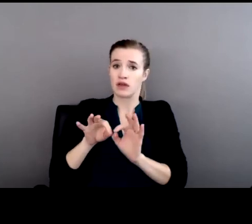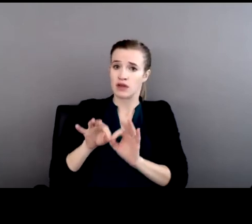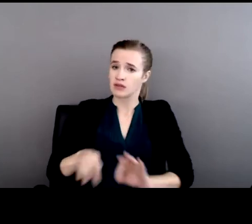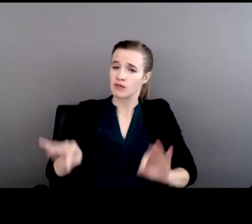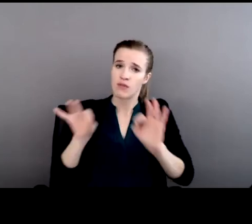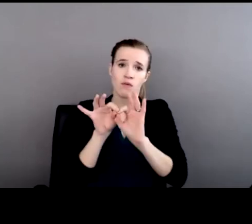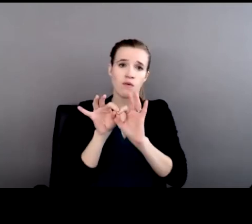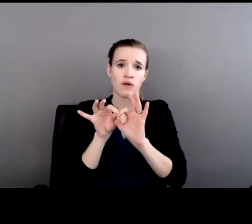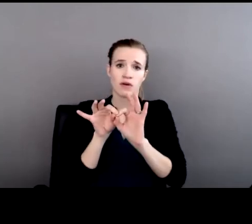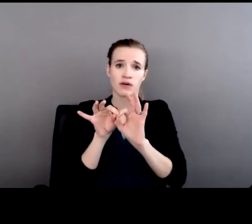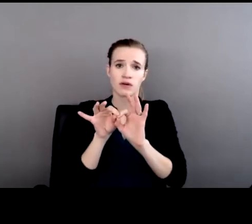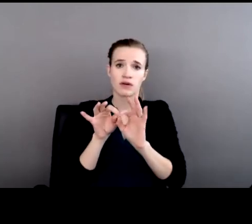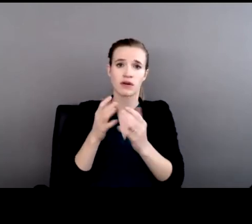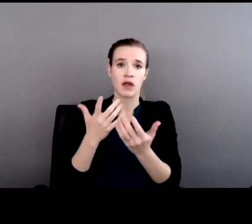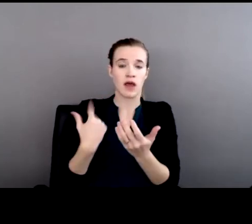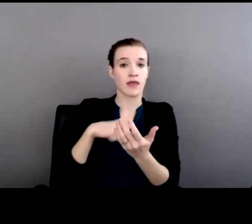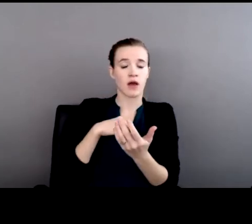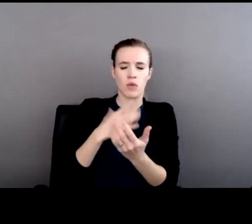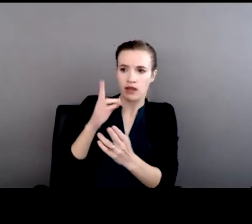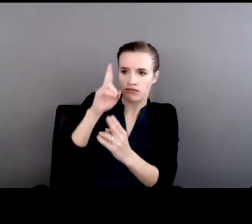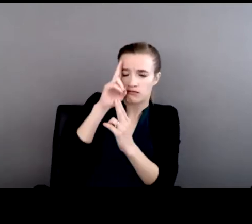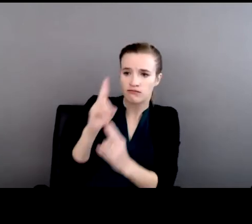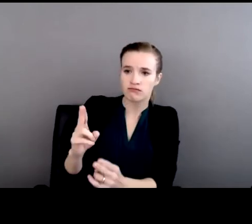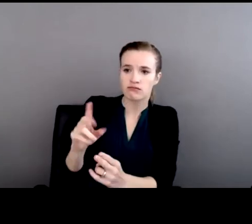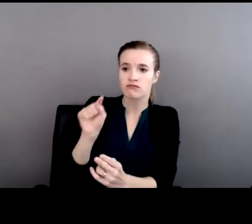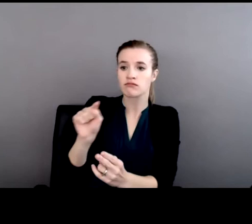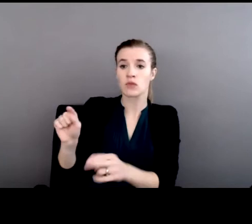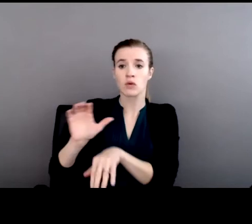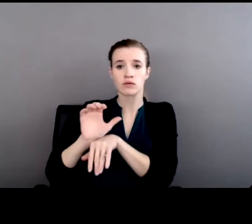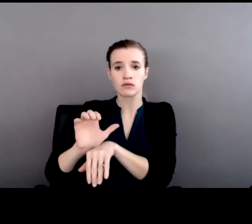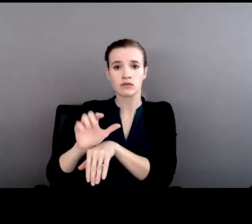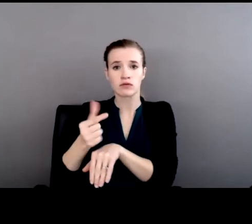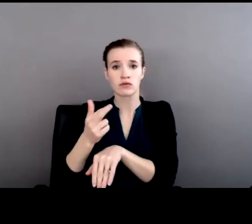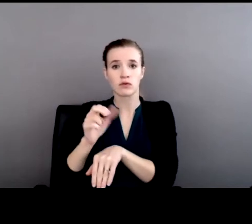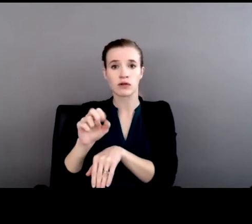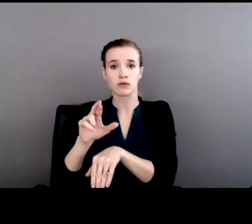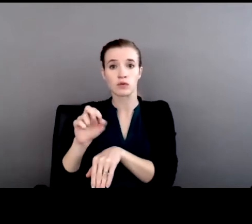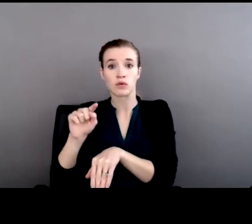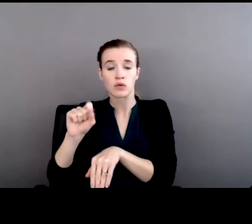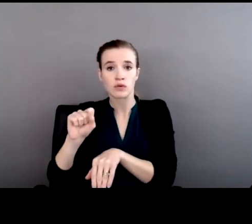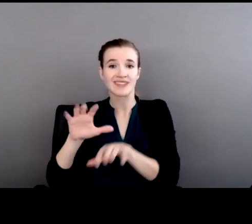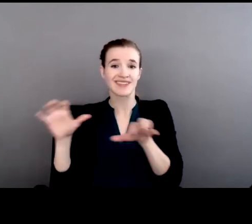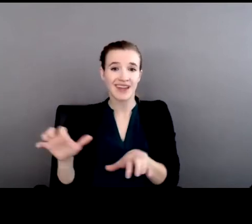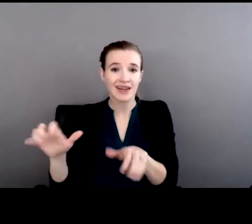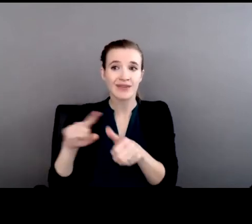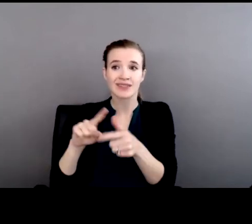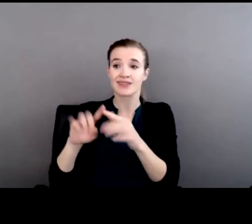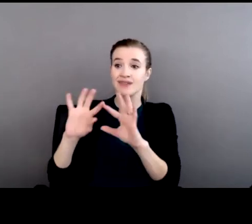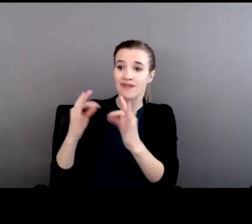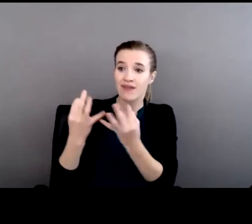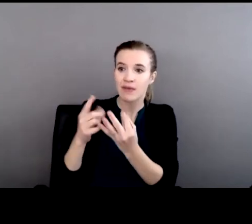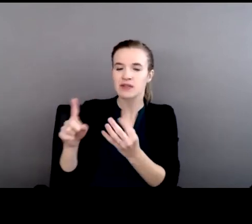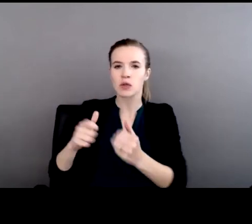all of the credit to grassroots organizers, activists, families and survivors who drive our work